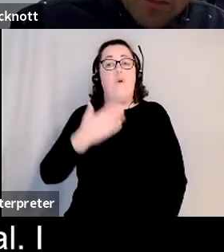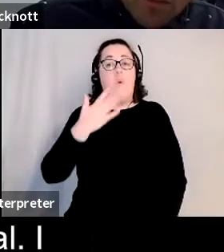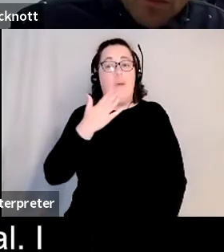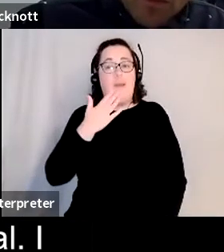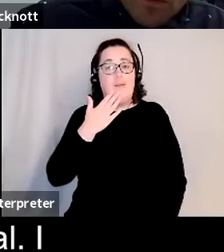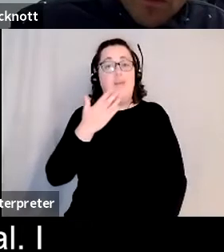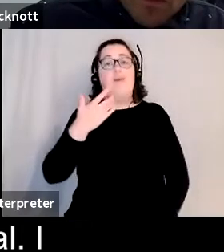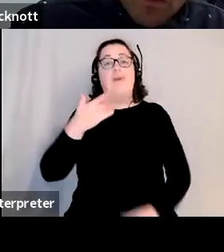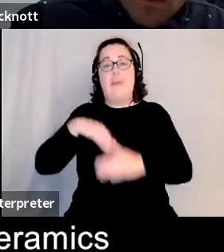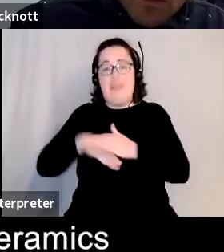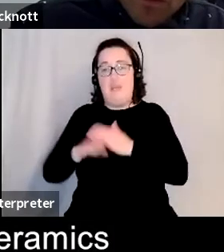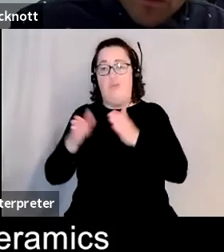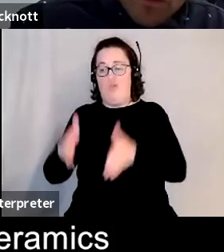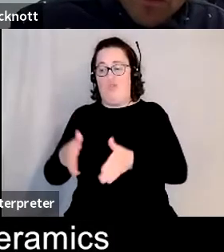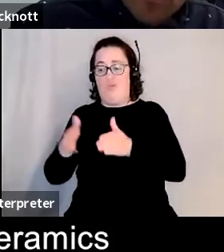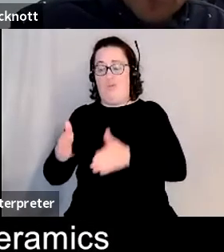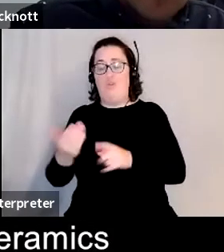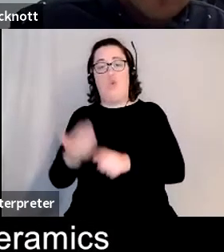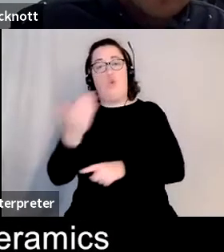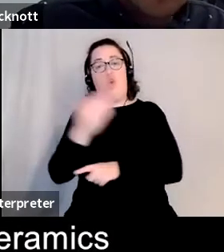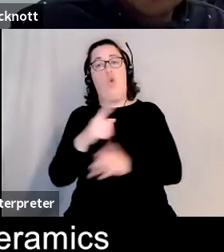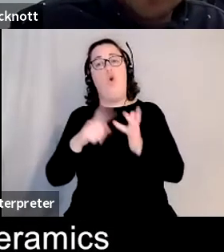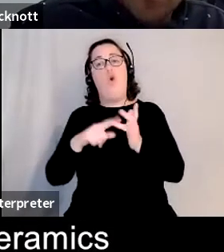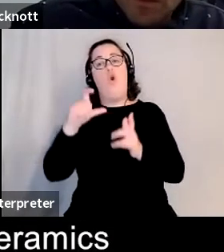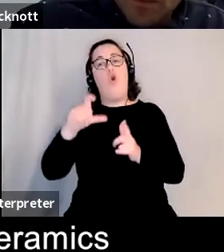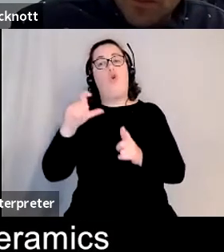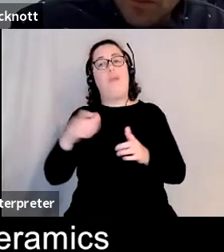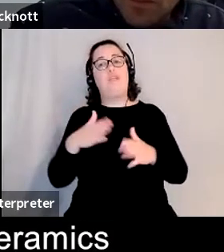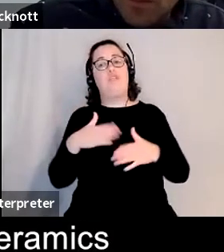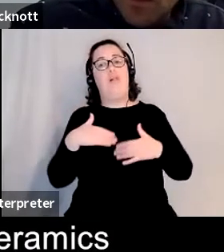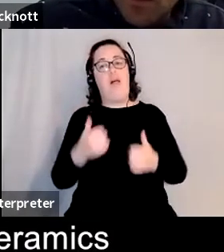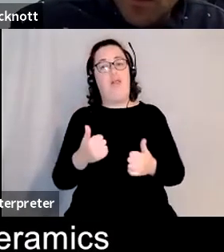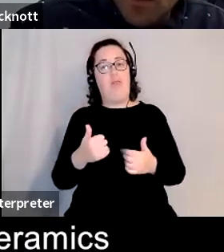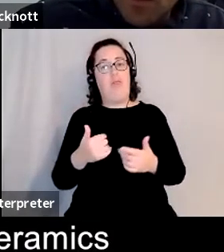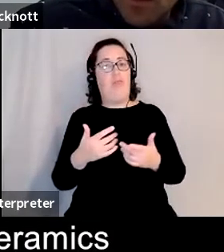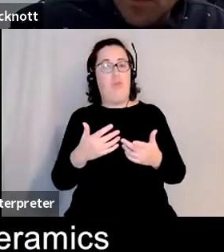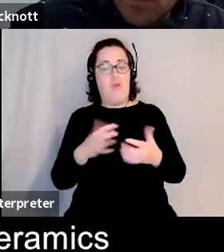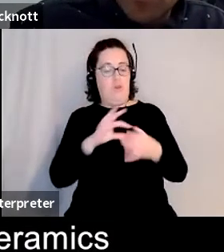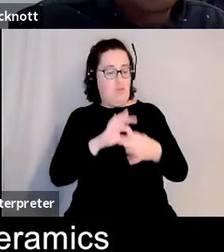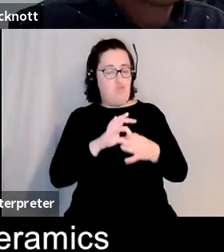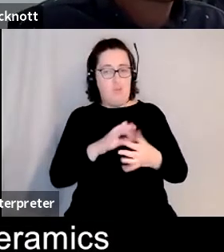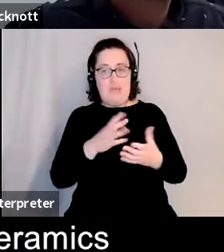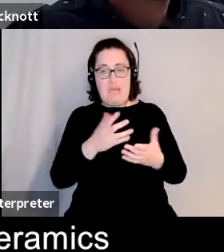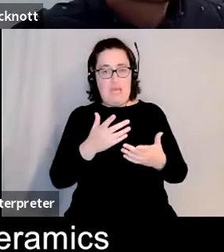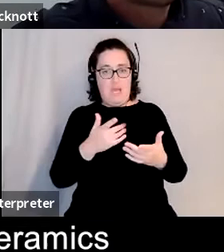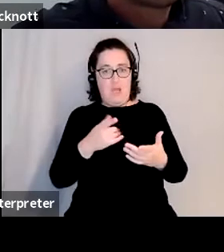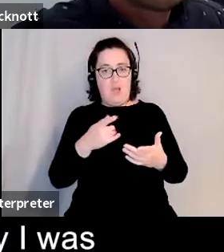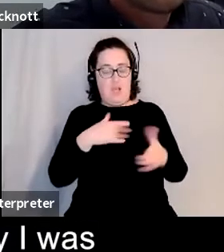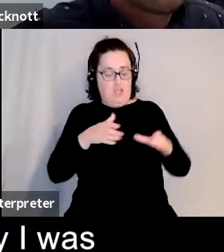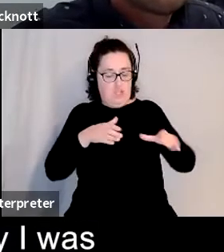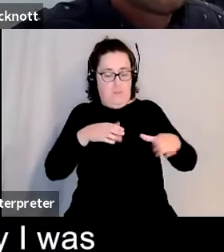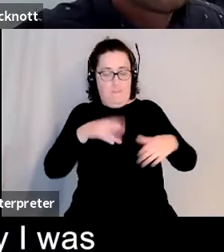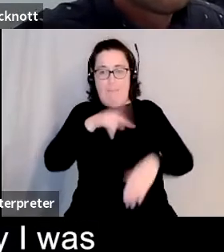to occupational therapy and being able to do painting and ceramics or anything that was around really it balanced out the